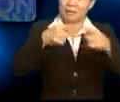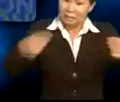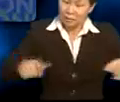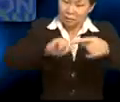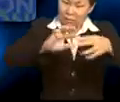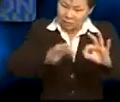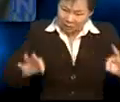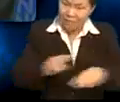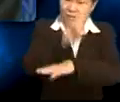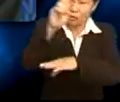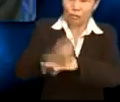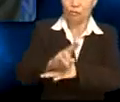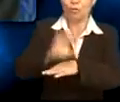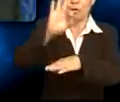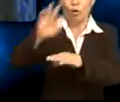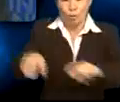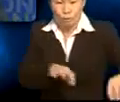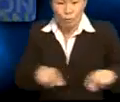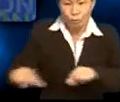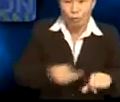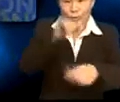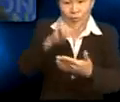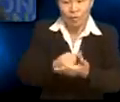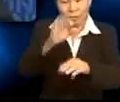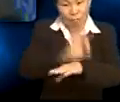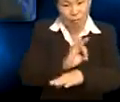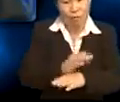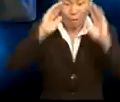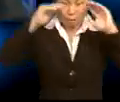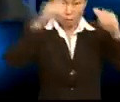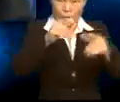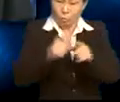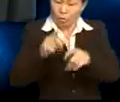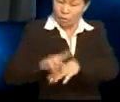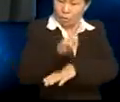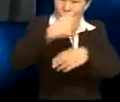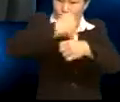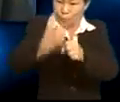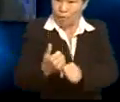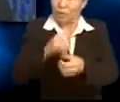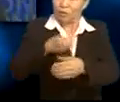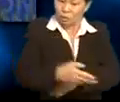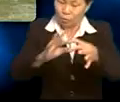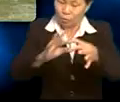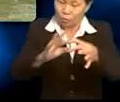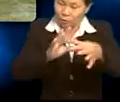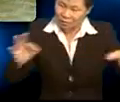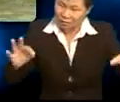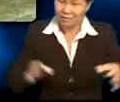that they are using to perform those functions. Pay attention also to the words that they use to make up those sentences.